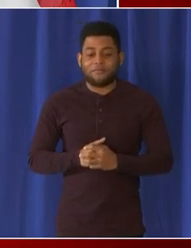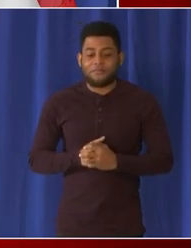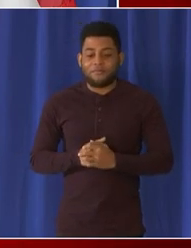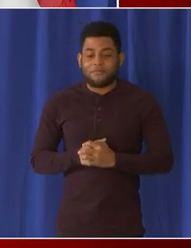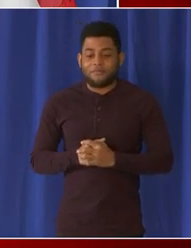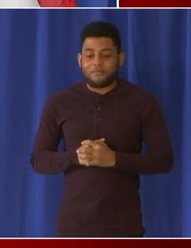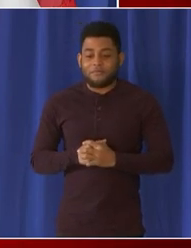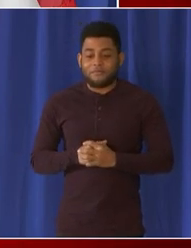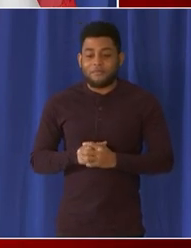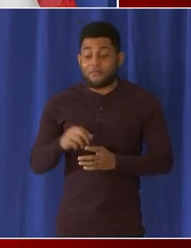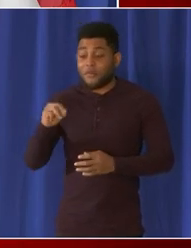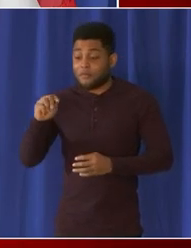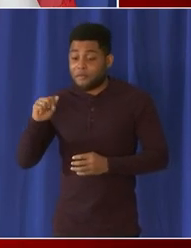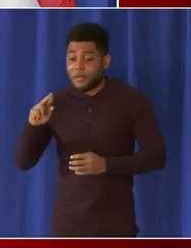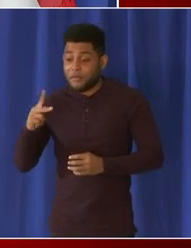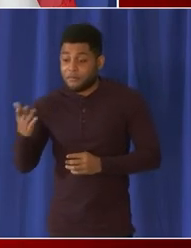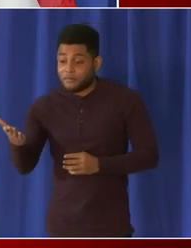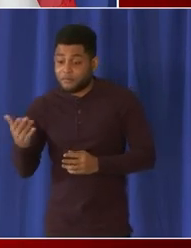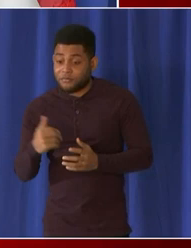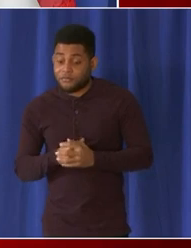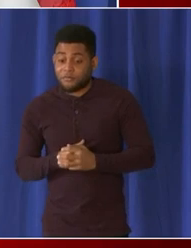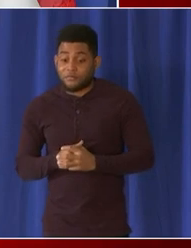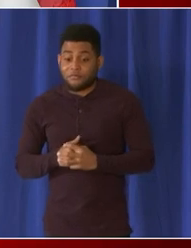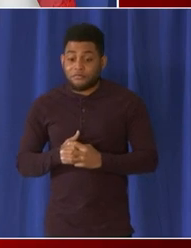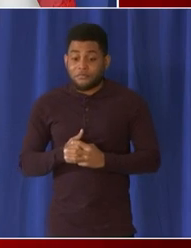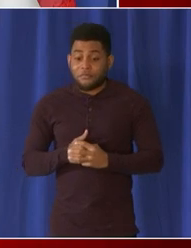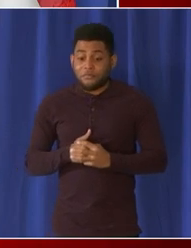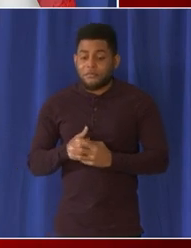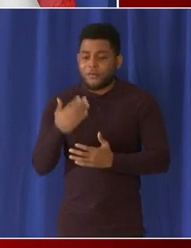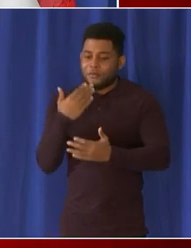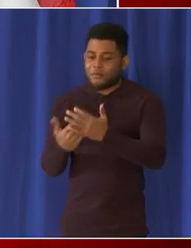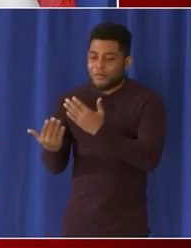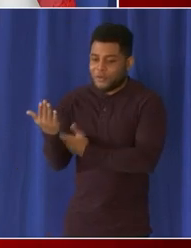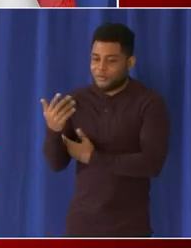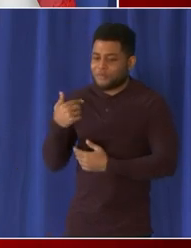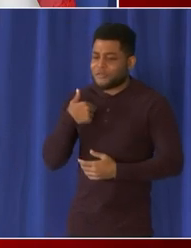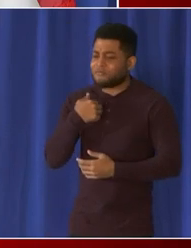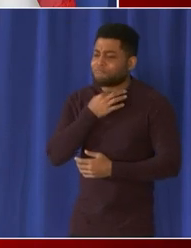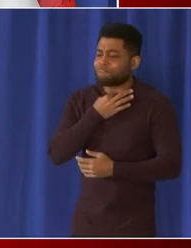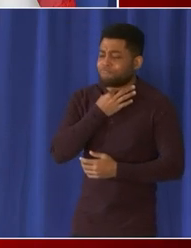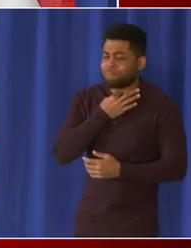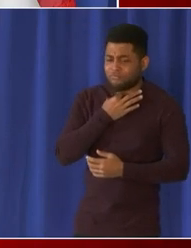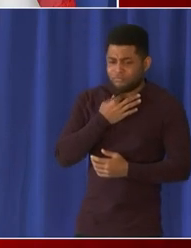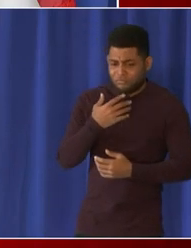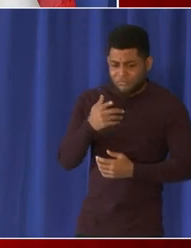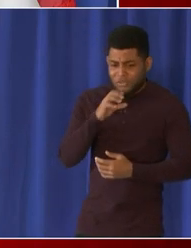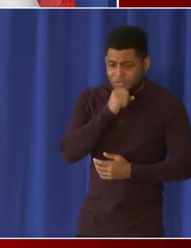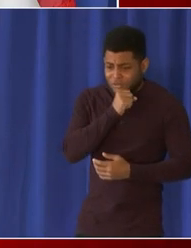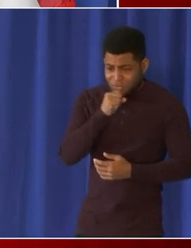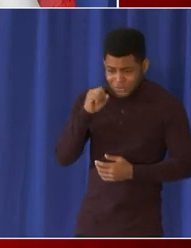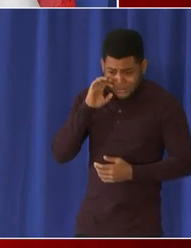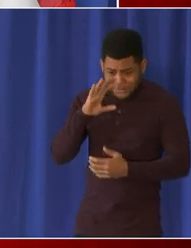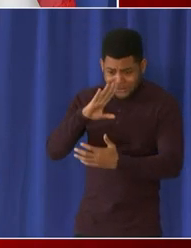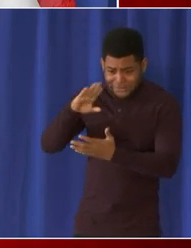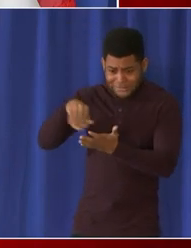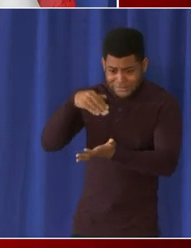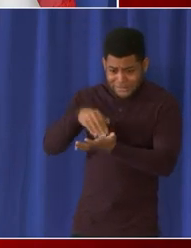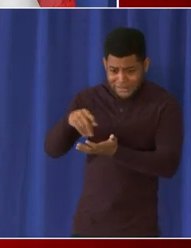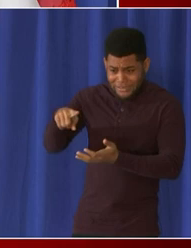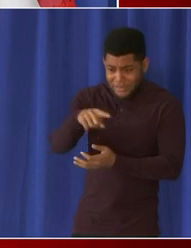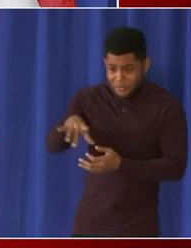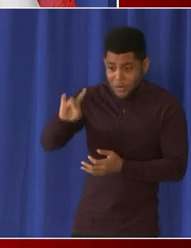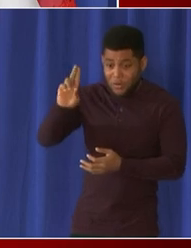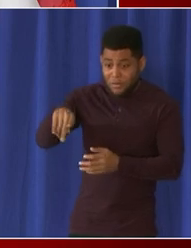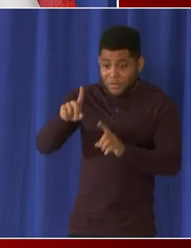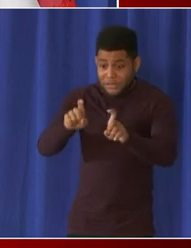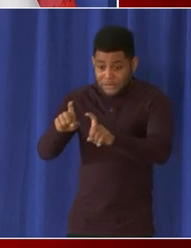Mark good morning so if I could ask one about the seniors pickup is that limited to two per